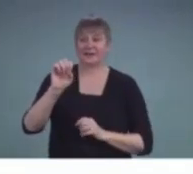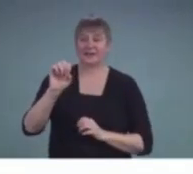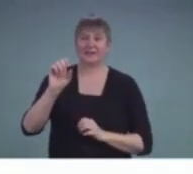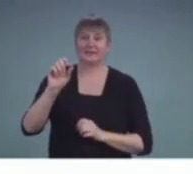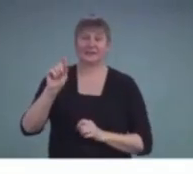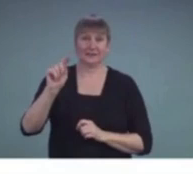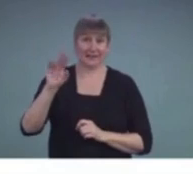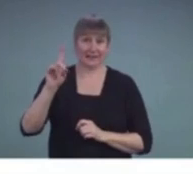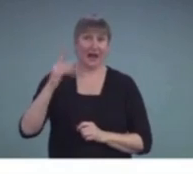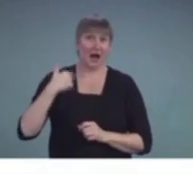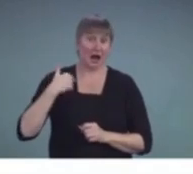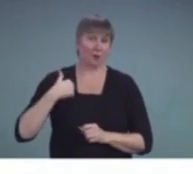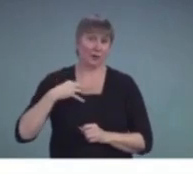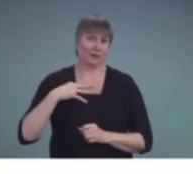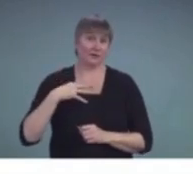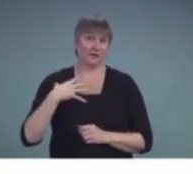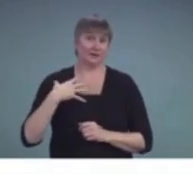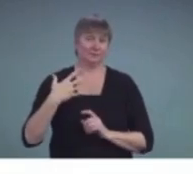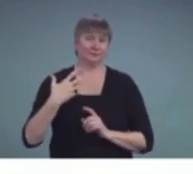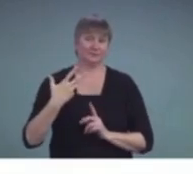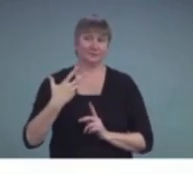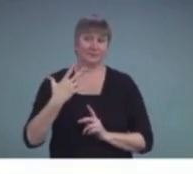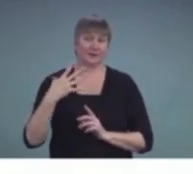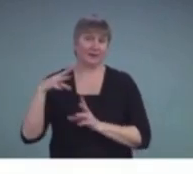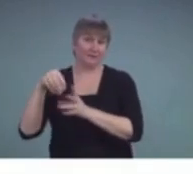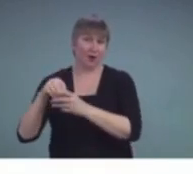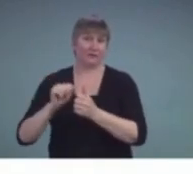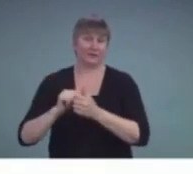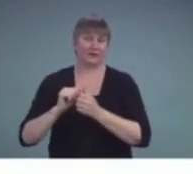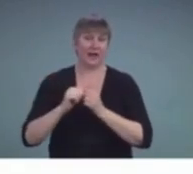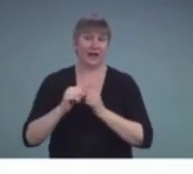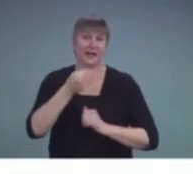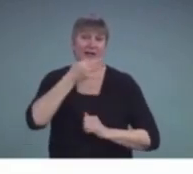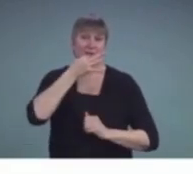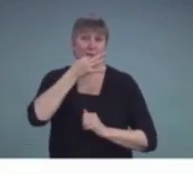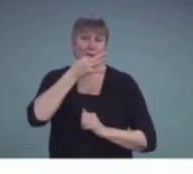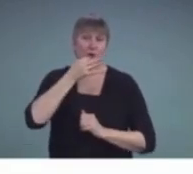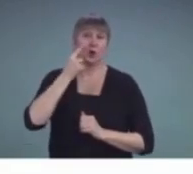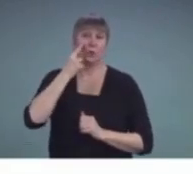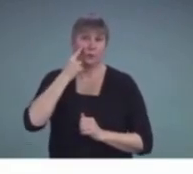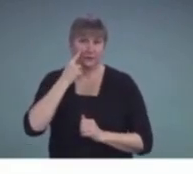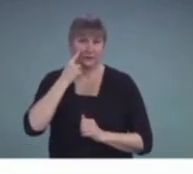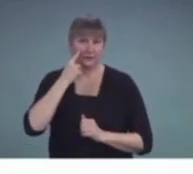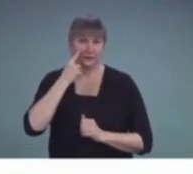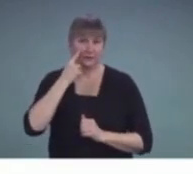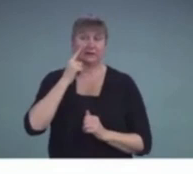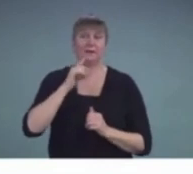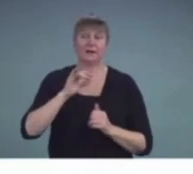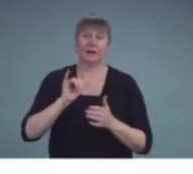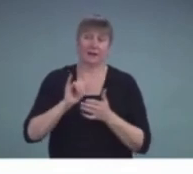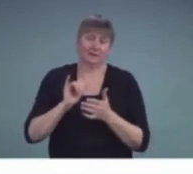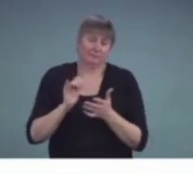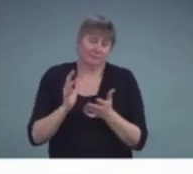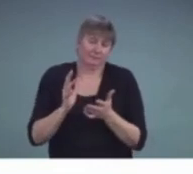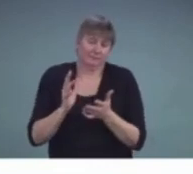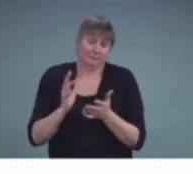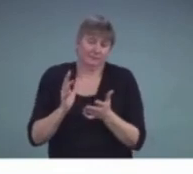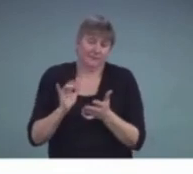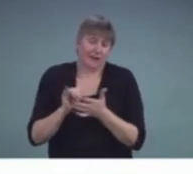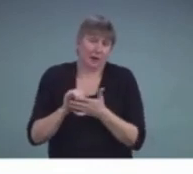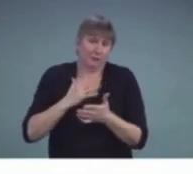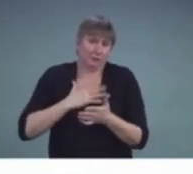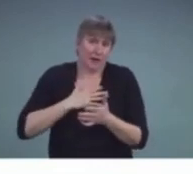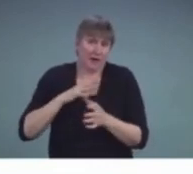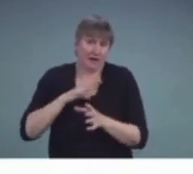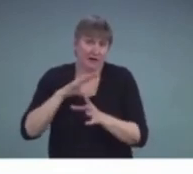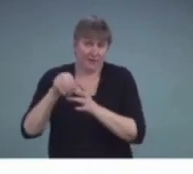with this case and that really was my involvement. As you'll find